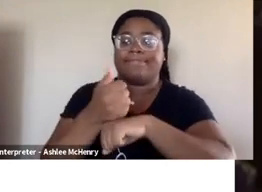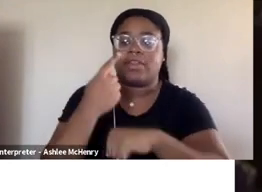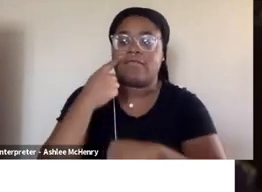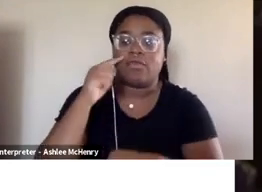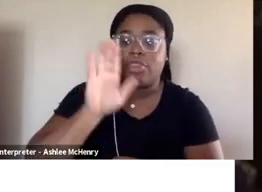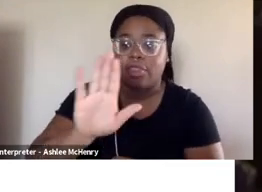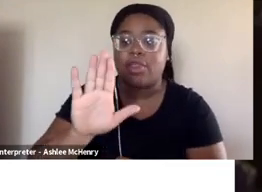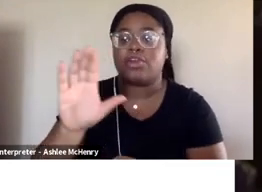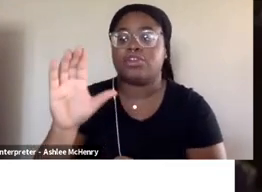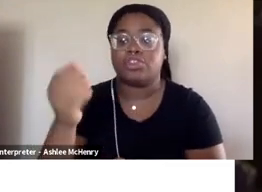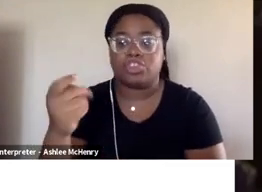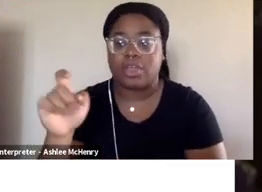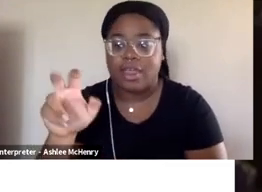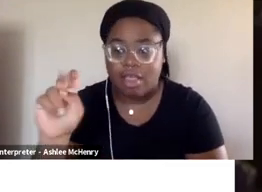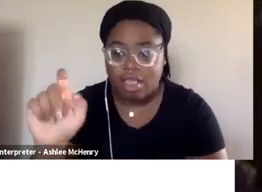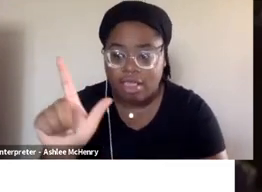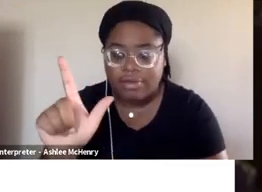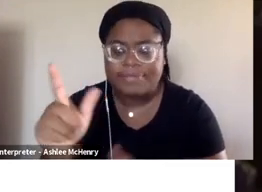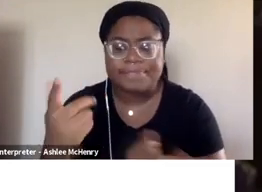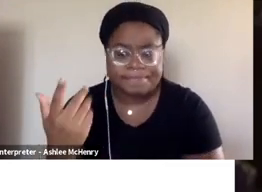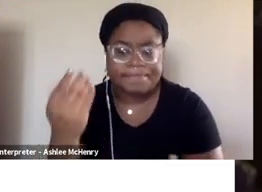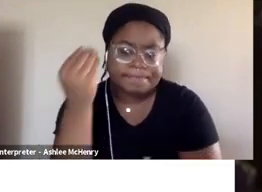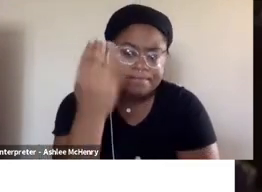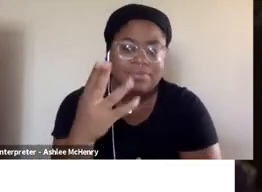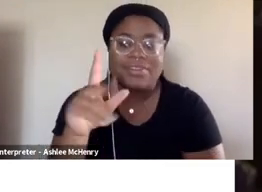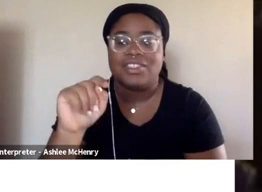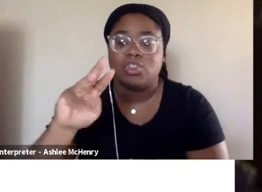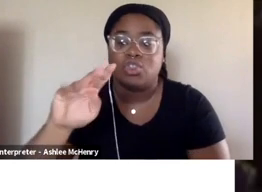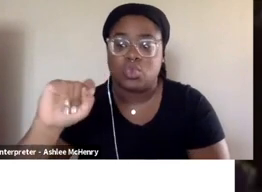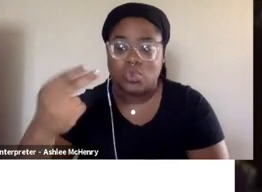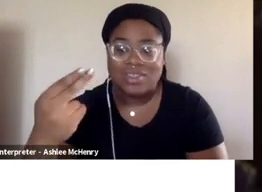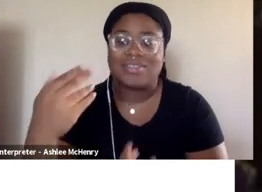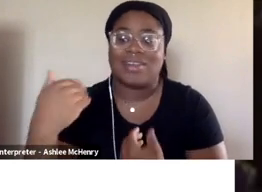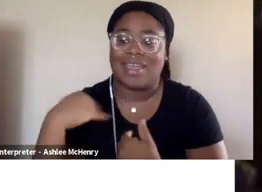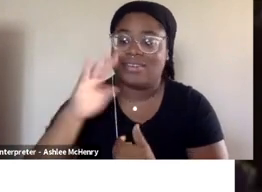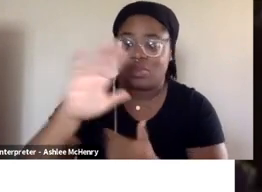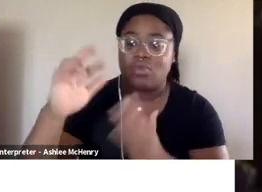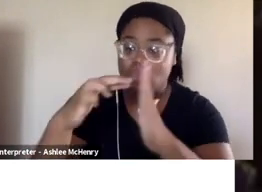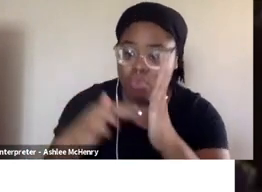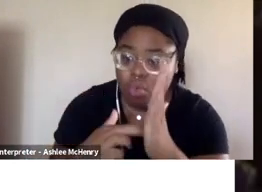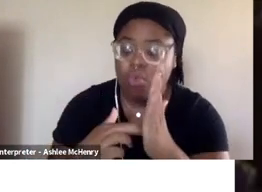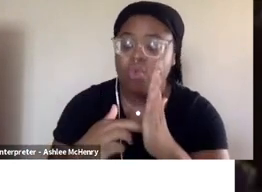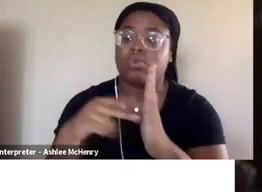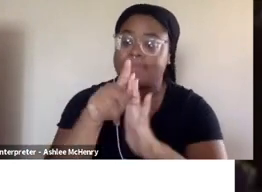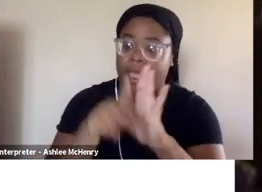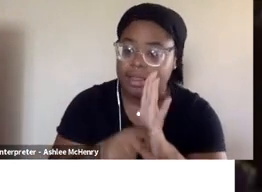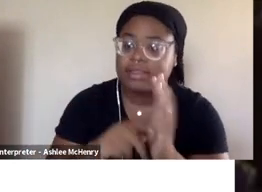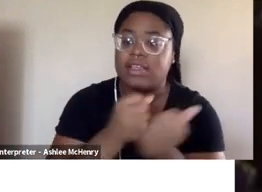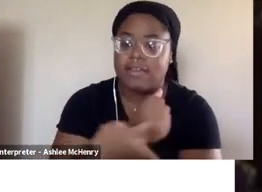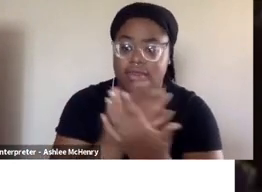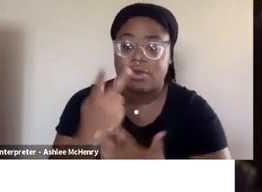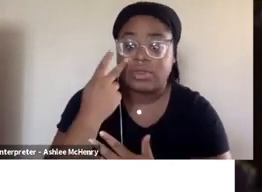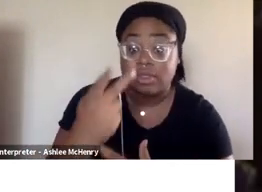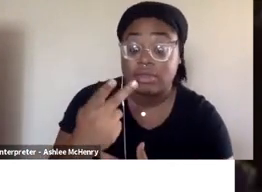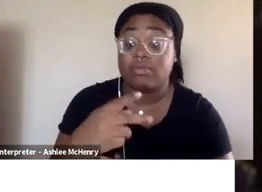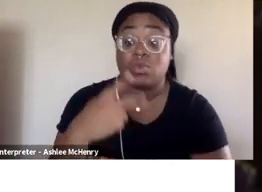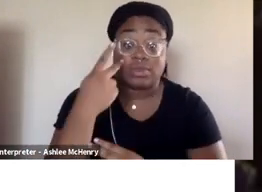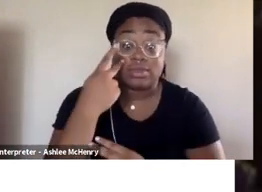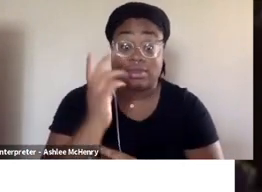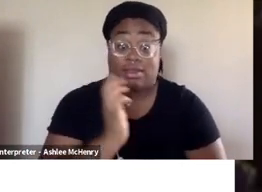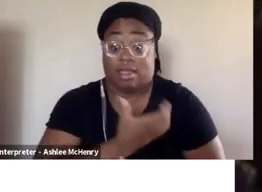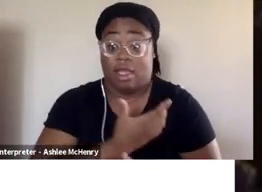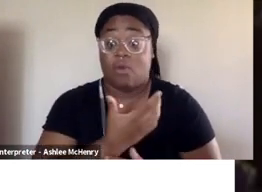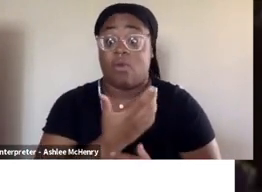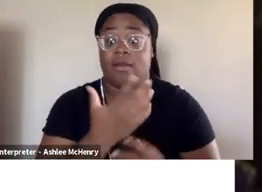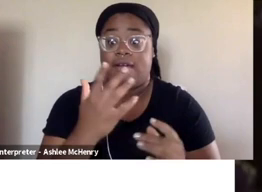is important to point out that Twitch does have its own community guidelines and moderation tools. So the findings that you just saw are only for the comments